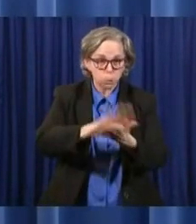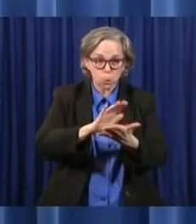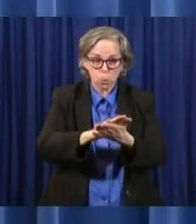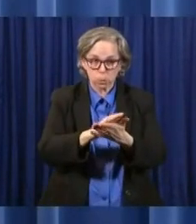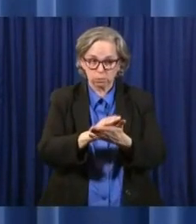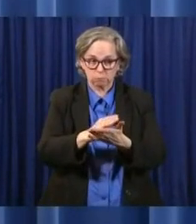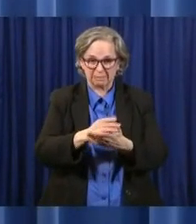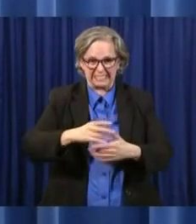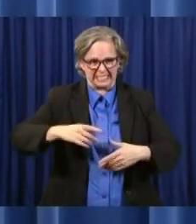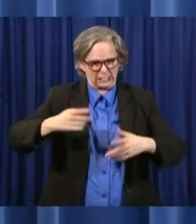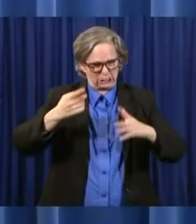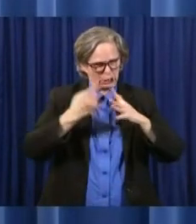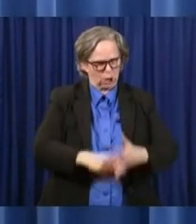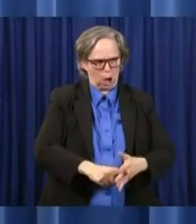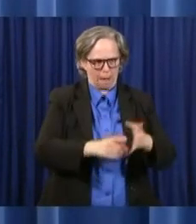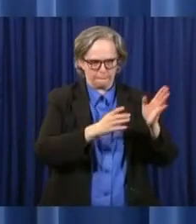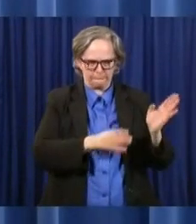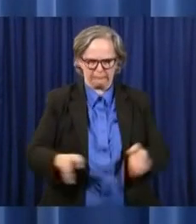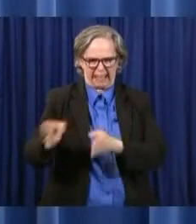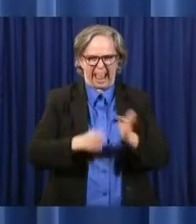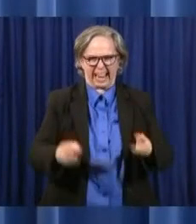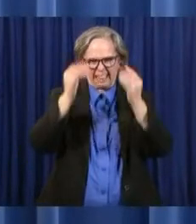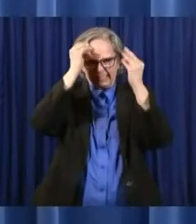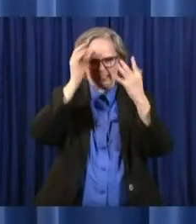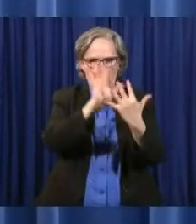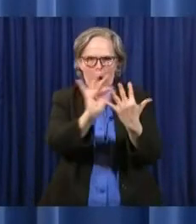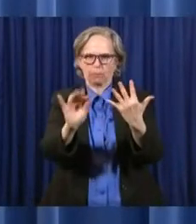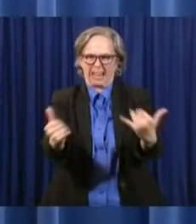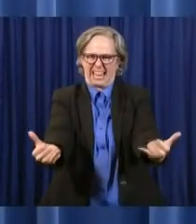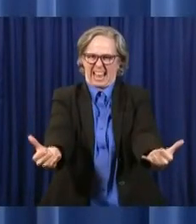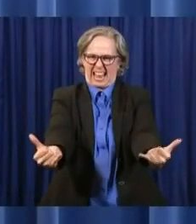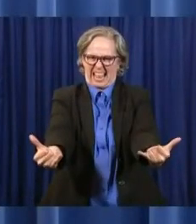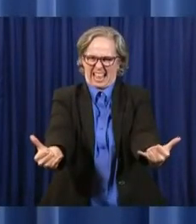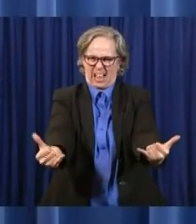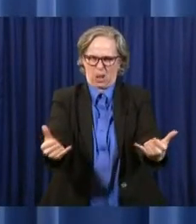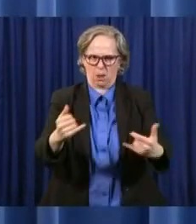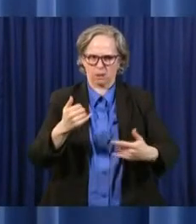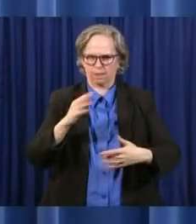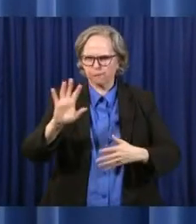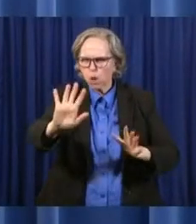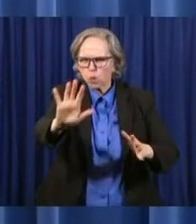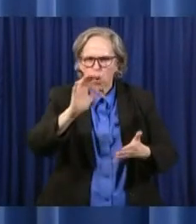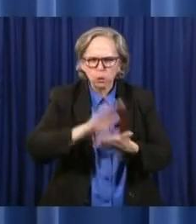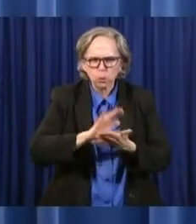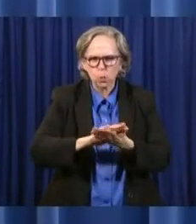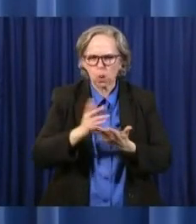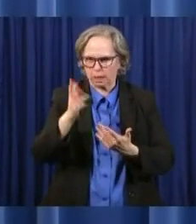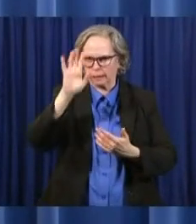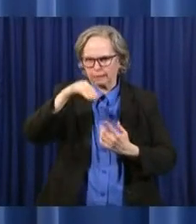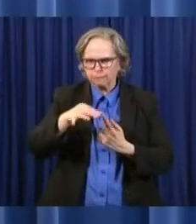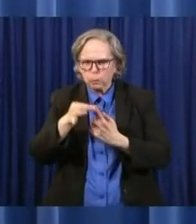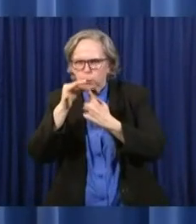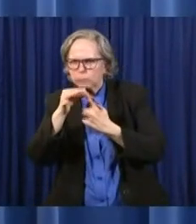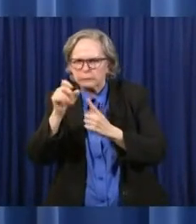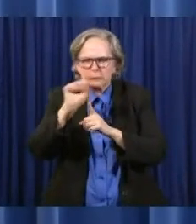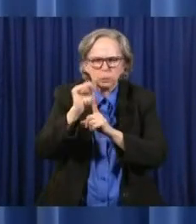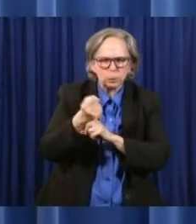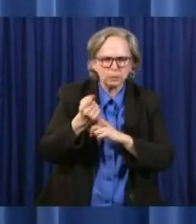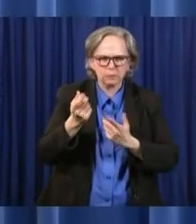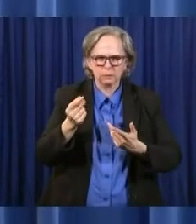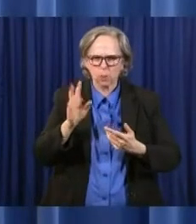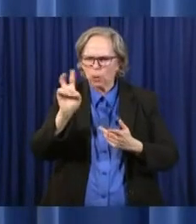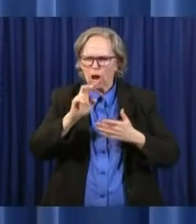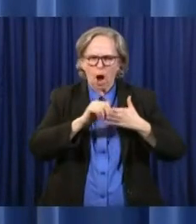options. Come up with what is unique to you and where you need to have unique flexibility.